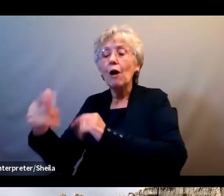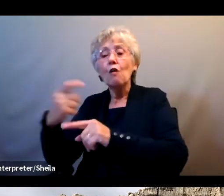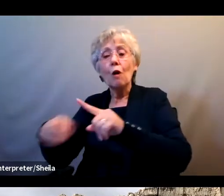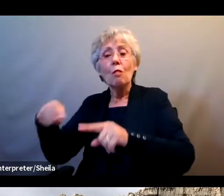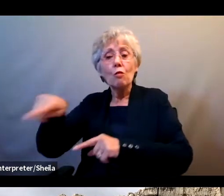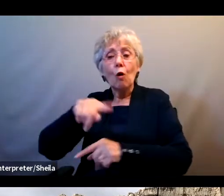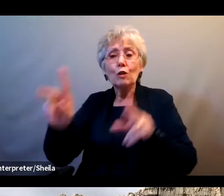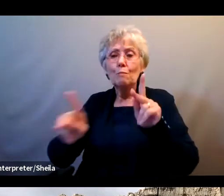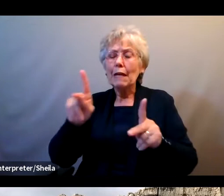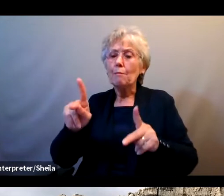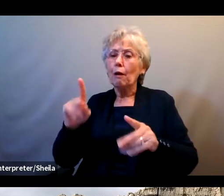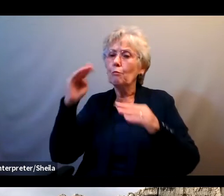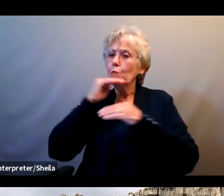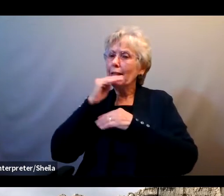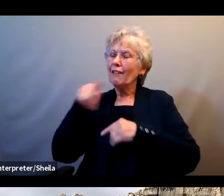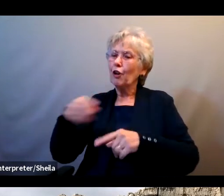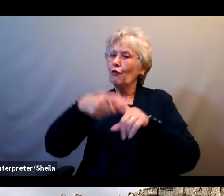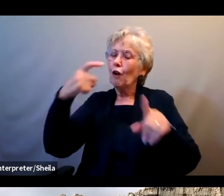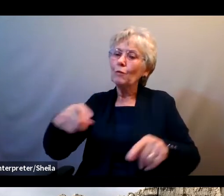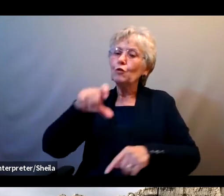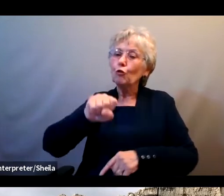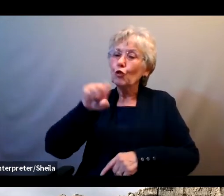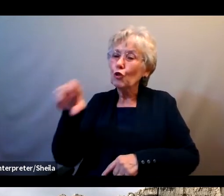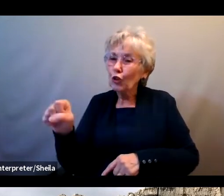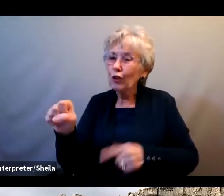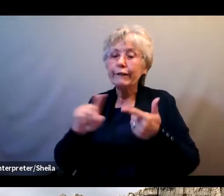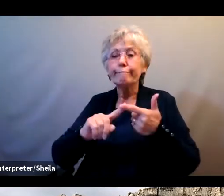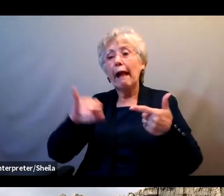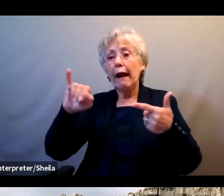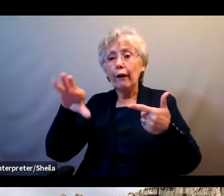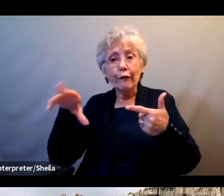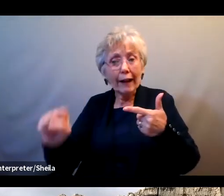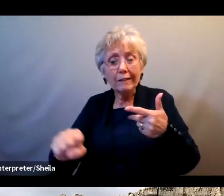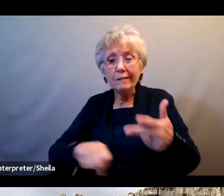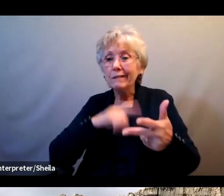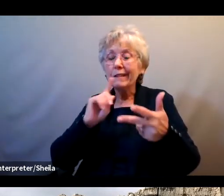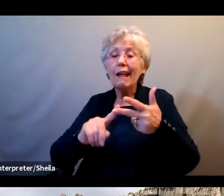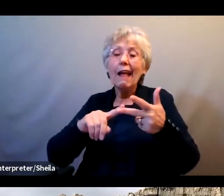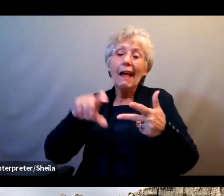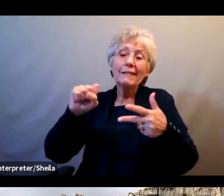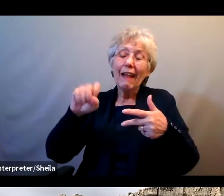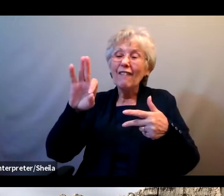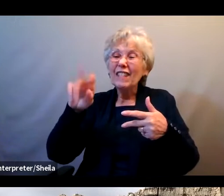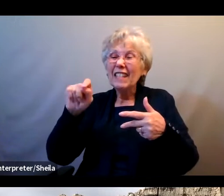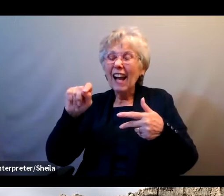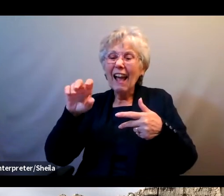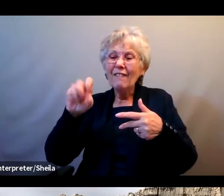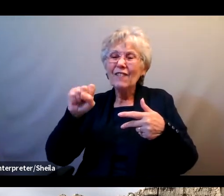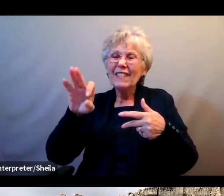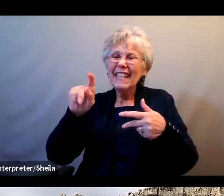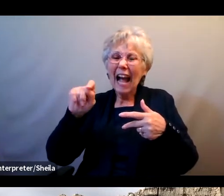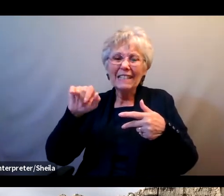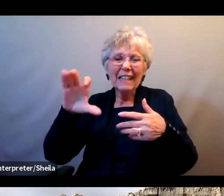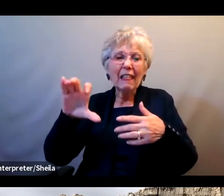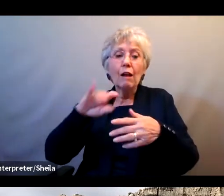to be from the Social Security Administration, the IRS, the Census, and the FDIC. So these